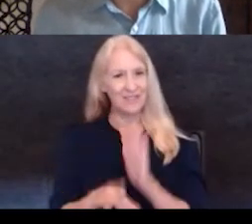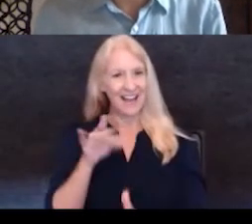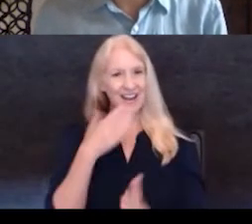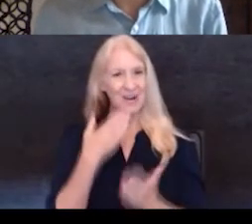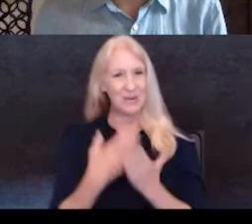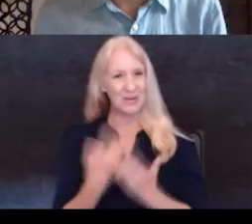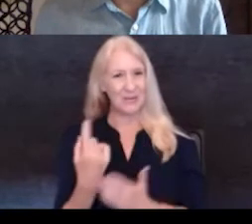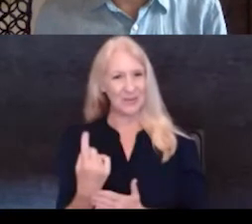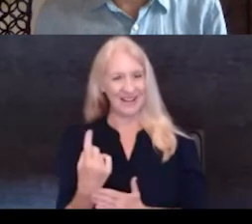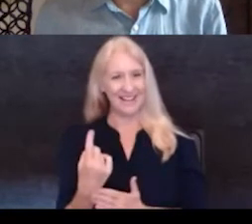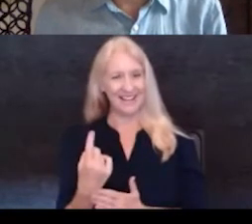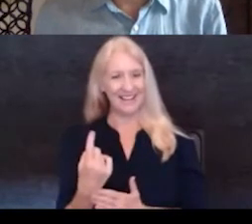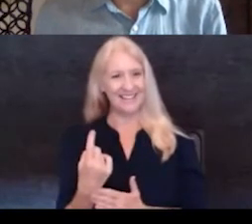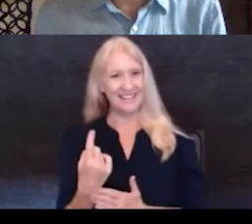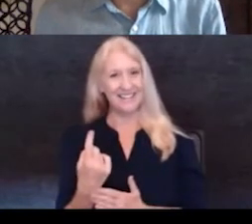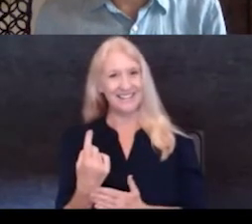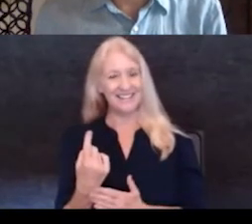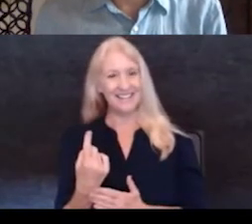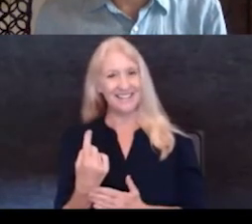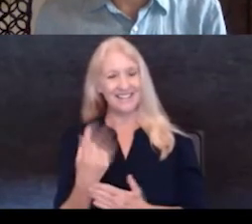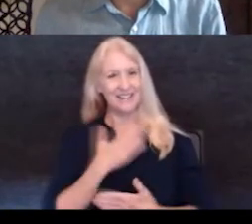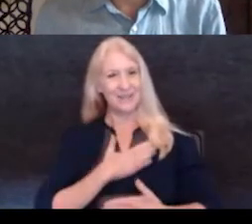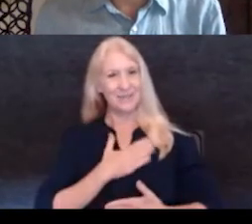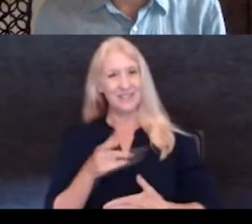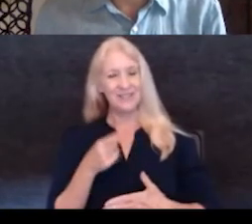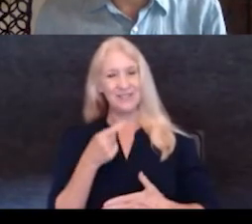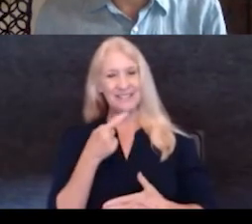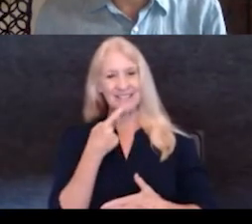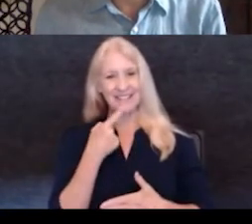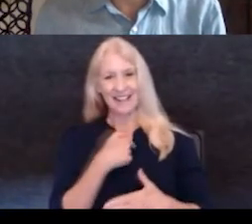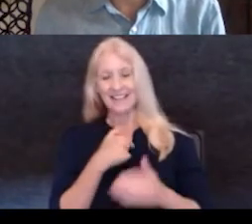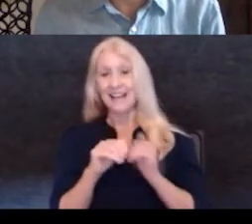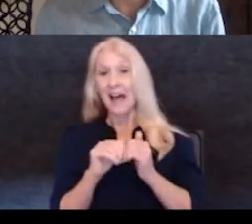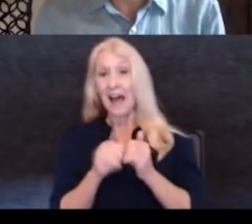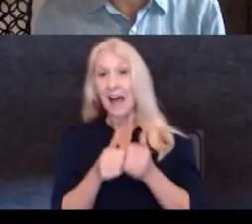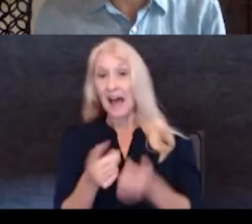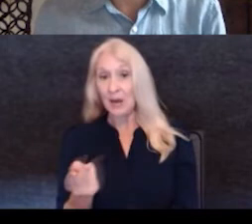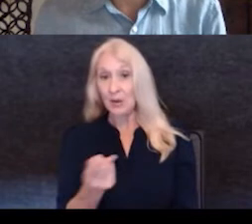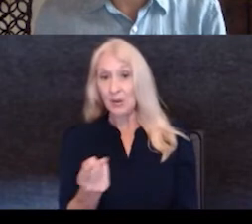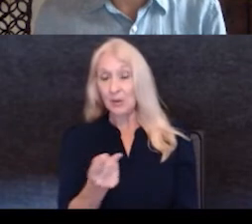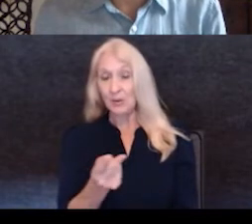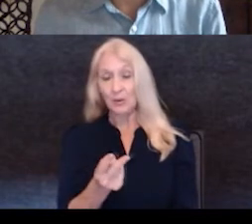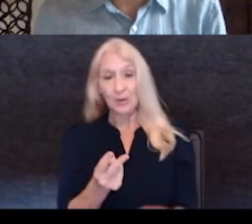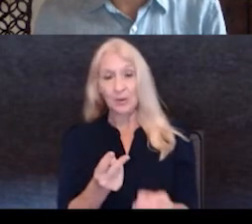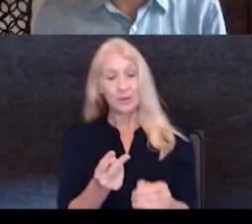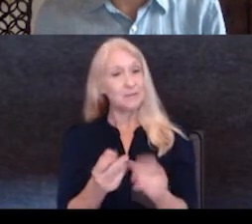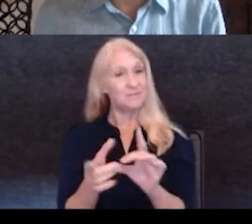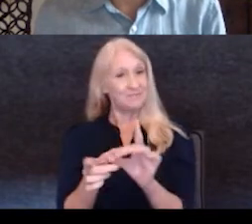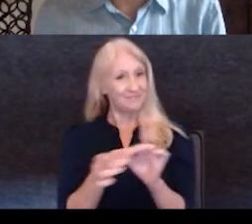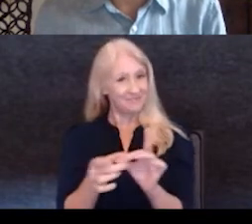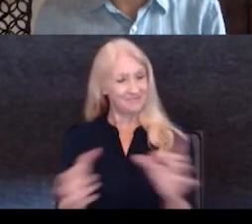And I would love for you to tell us how you guys got together, because it's a good story.